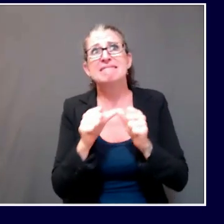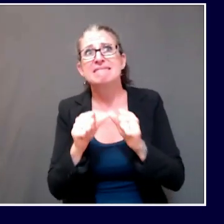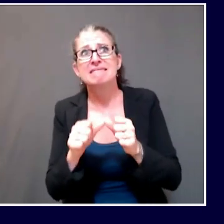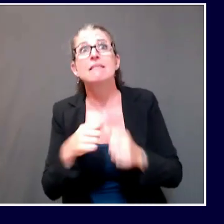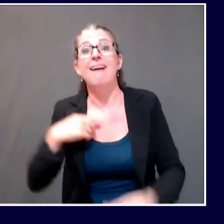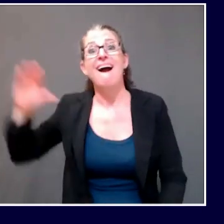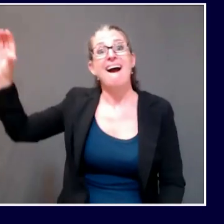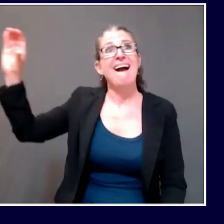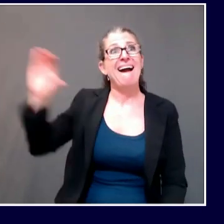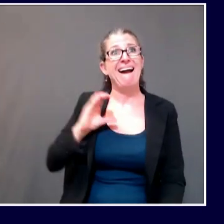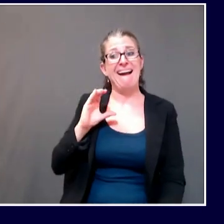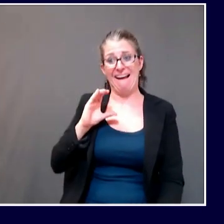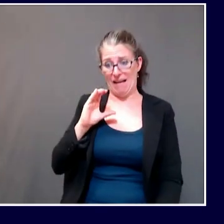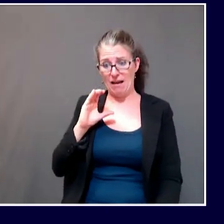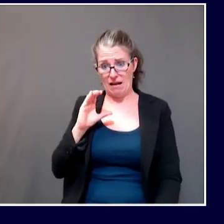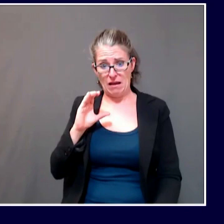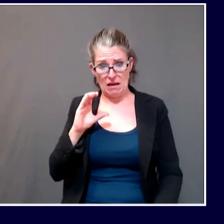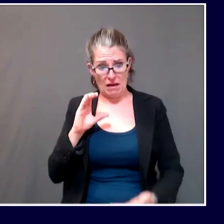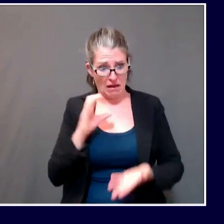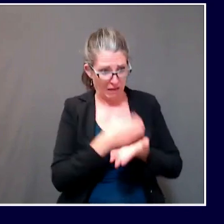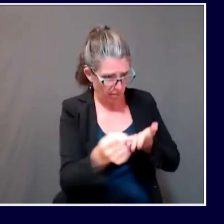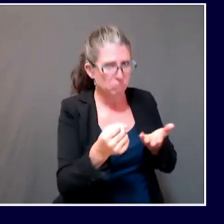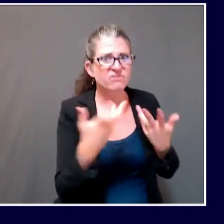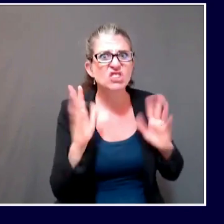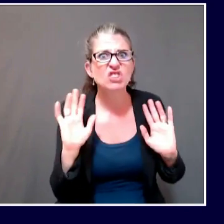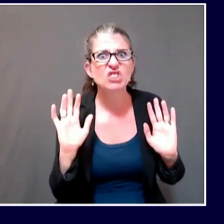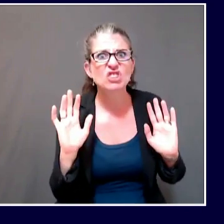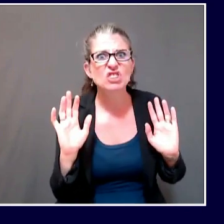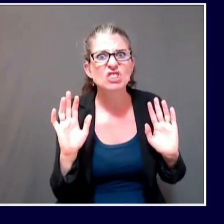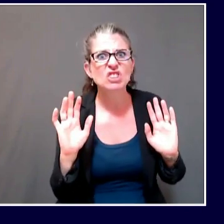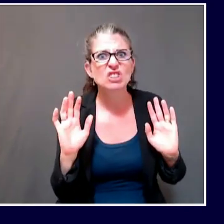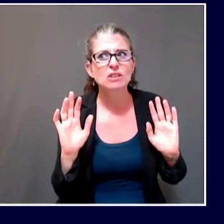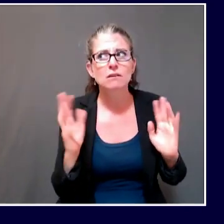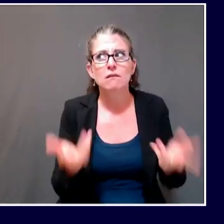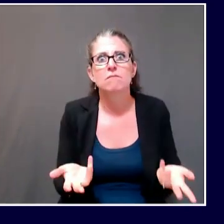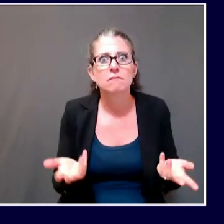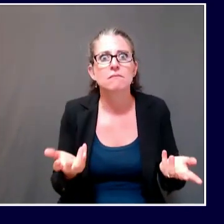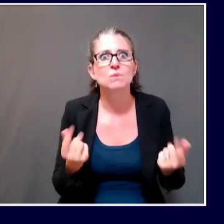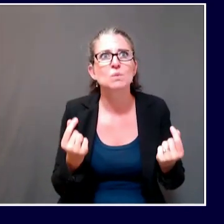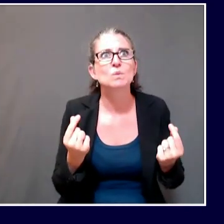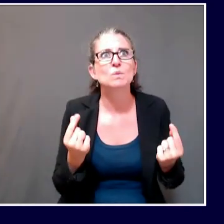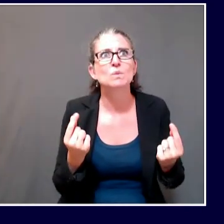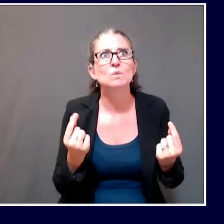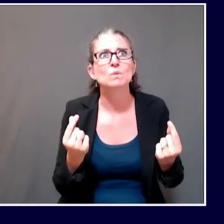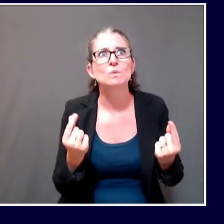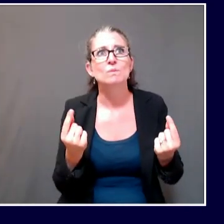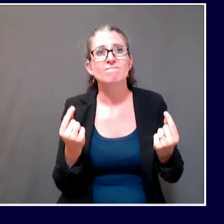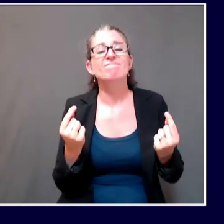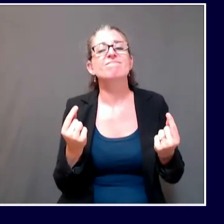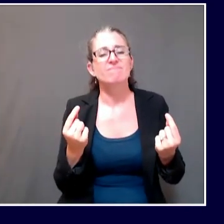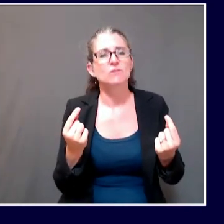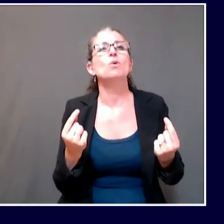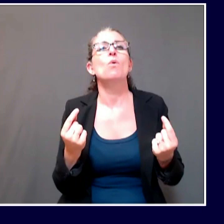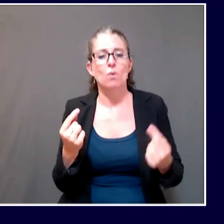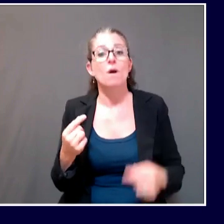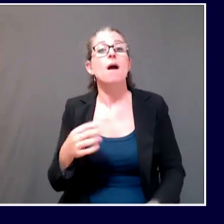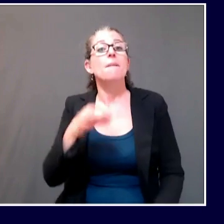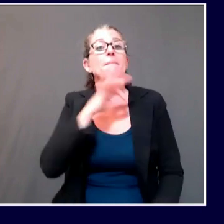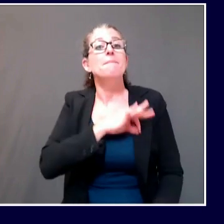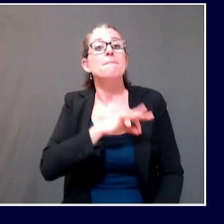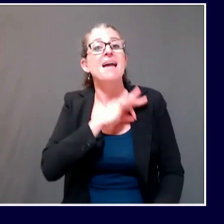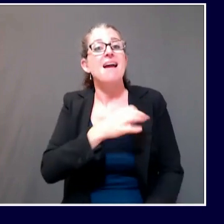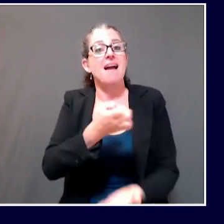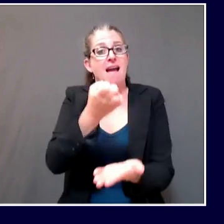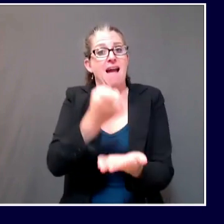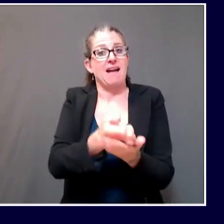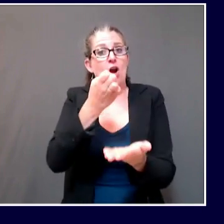remain viable. So today we're launching the Maine Economic Recovery Grant Program to support Maine